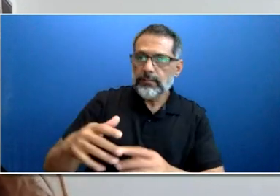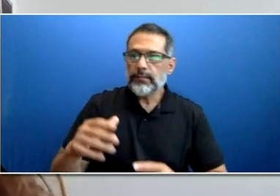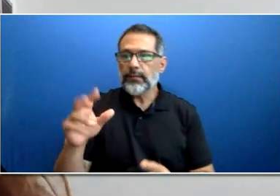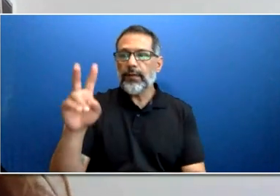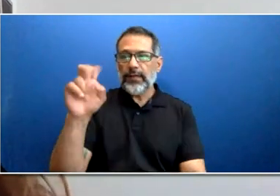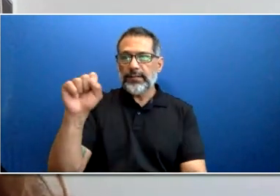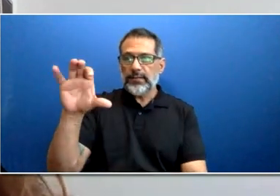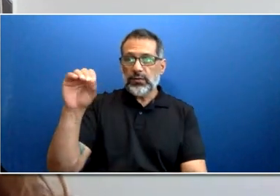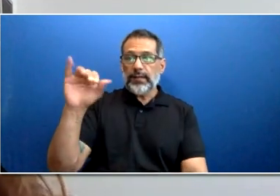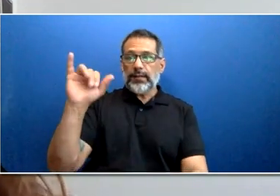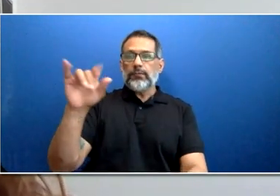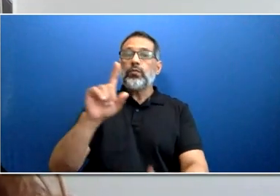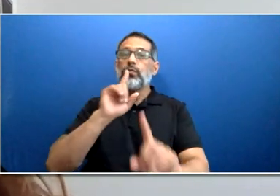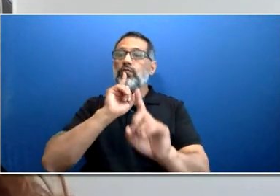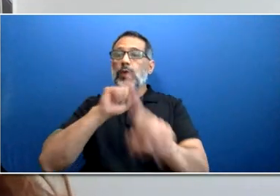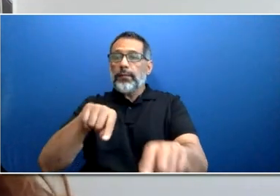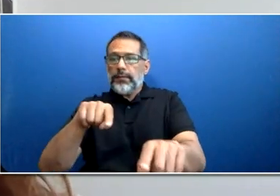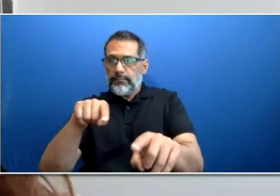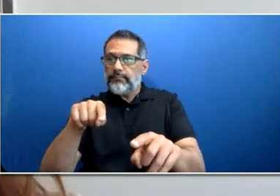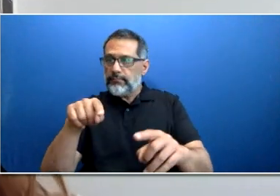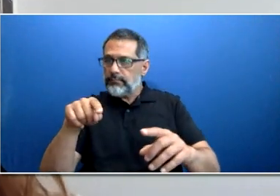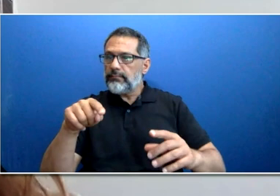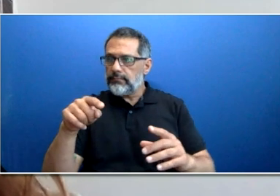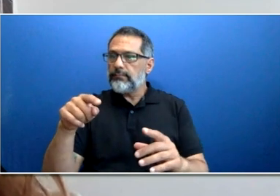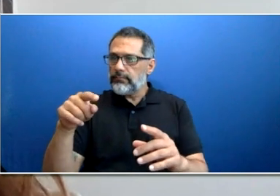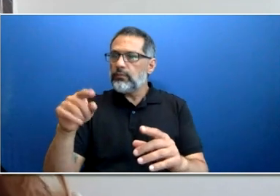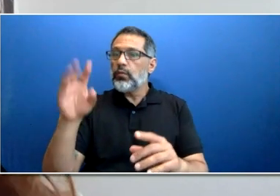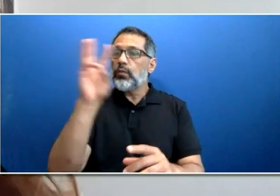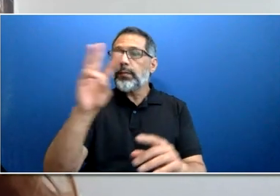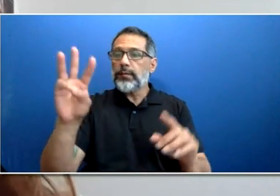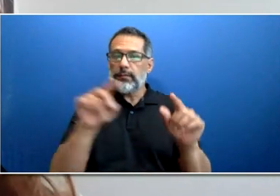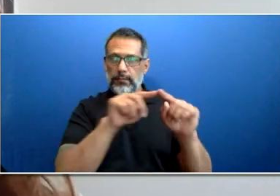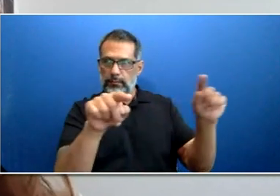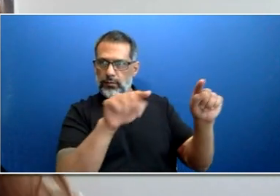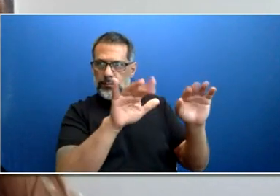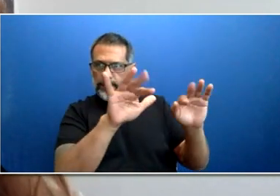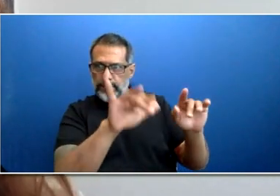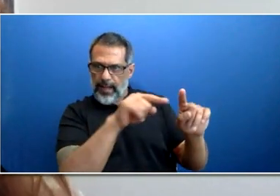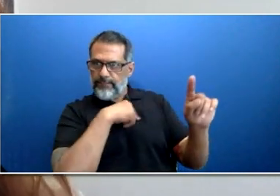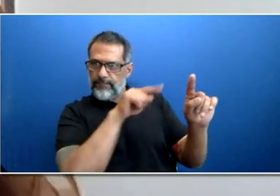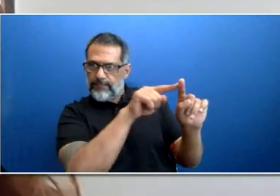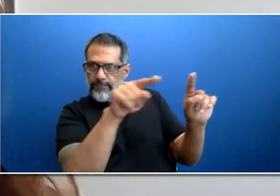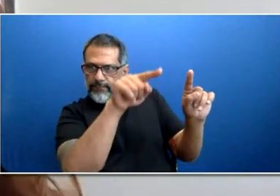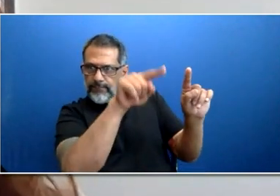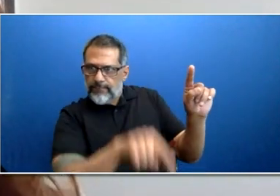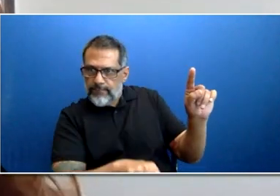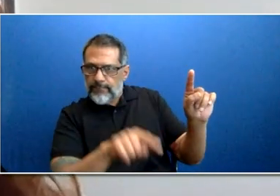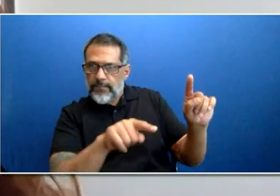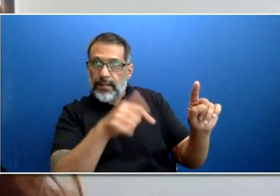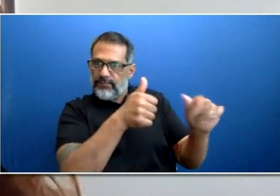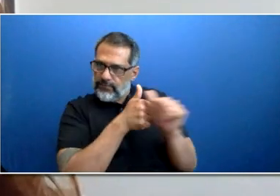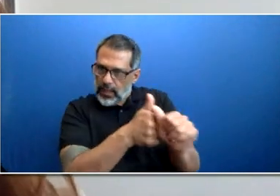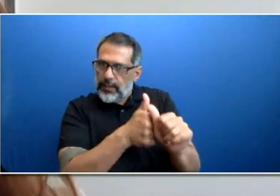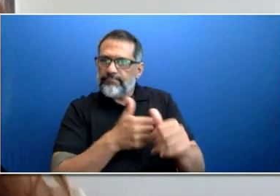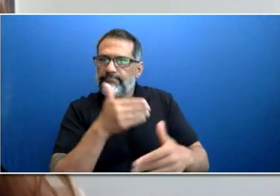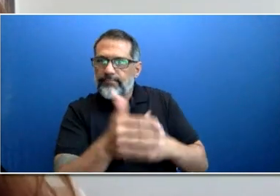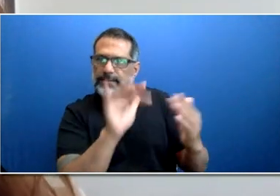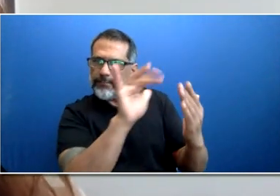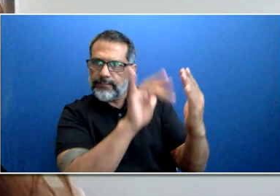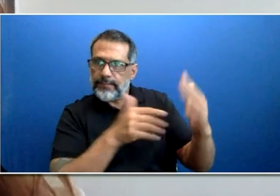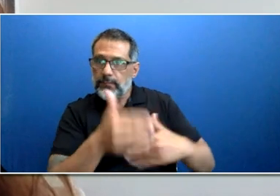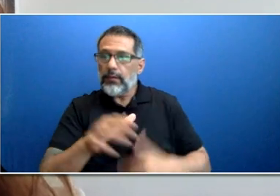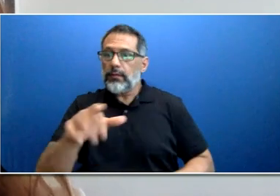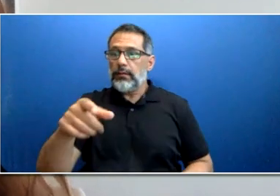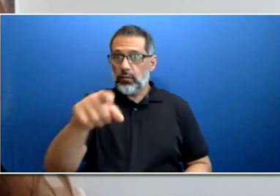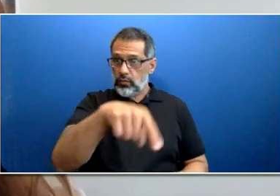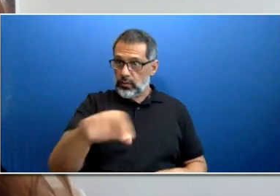So, basically, in short, you are attending this information session. We encourage you to create a TTC job profile